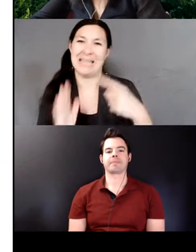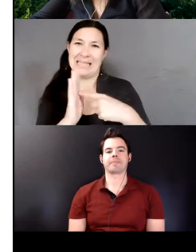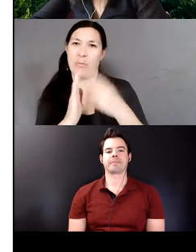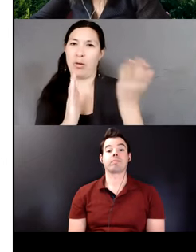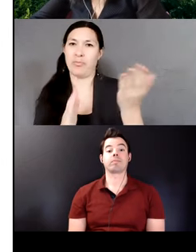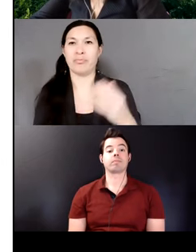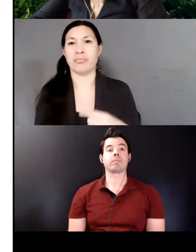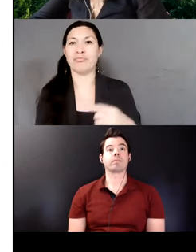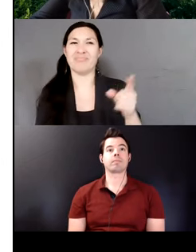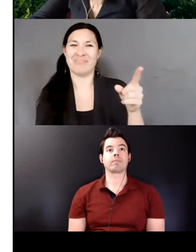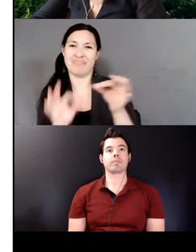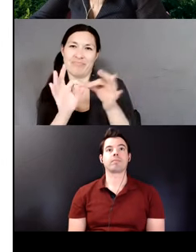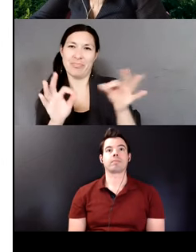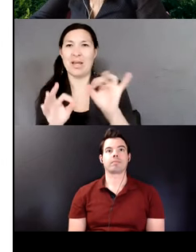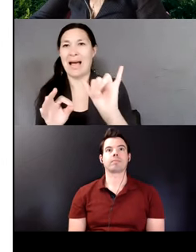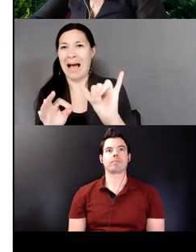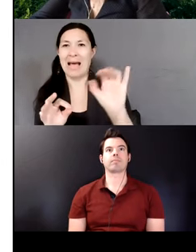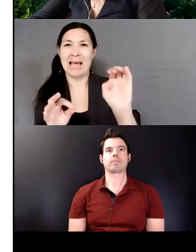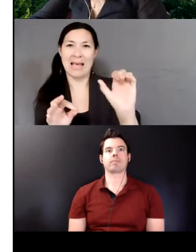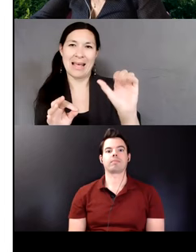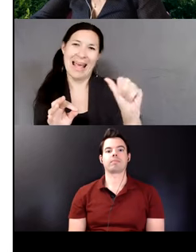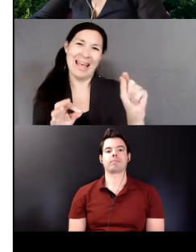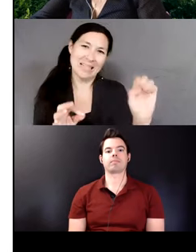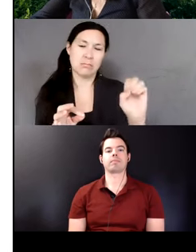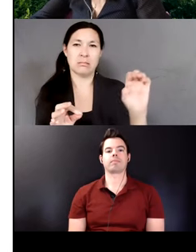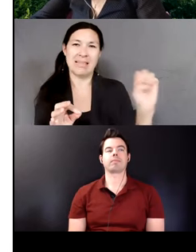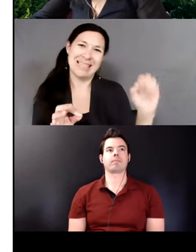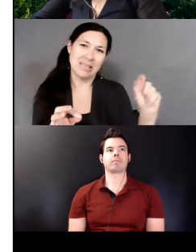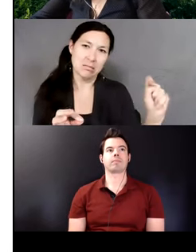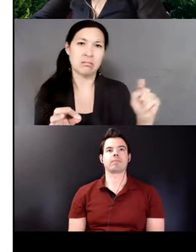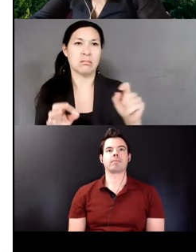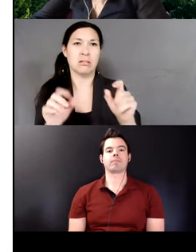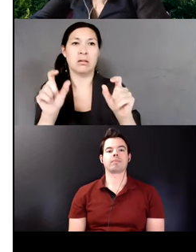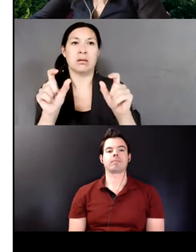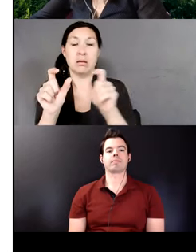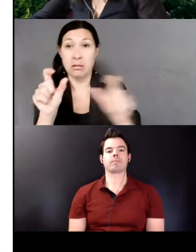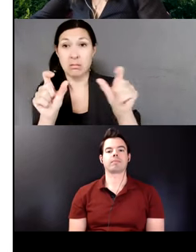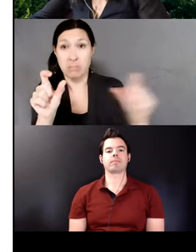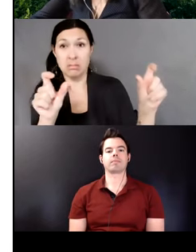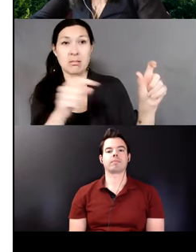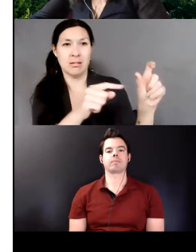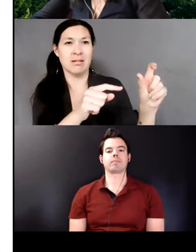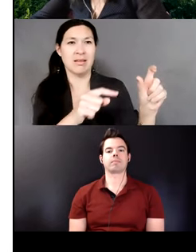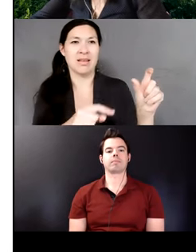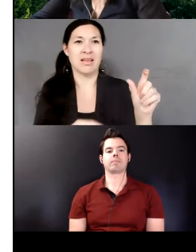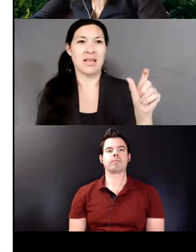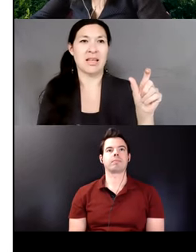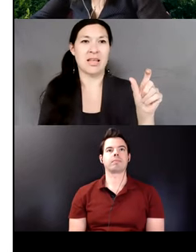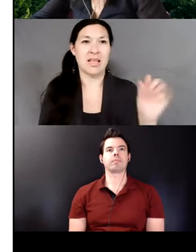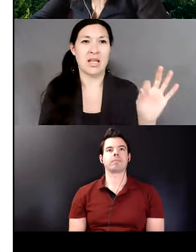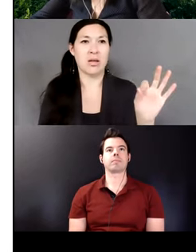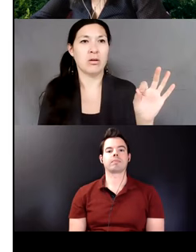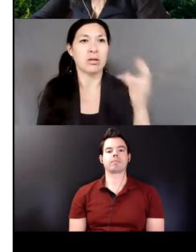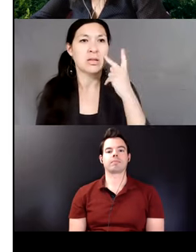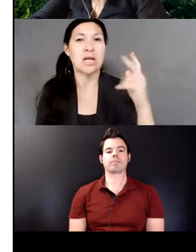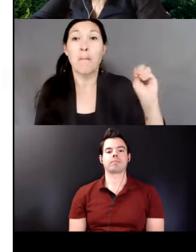I ate or I eat. But if I add this, the associated motion suffix, mu, after the verb root,